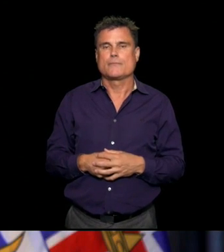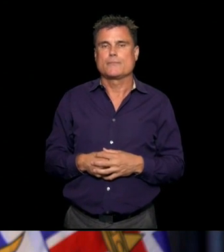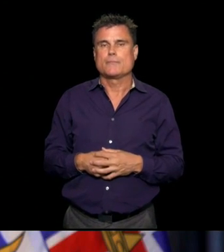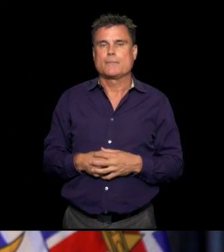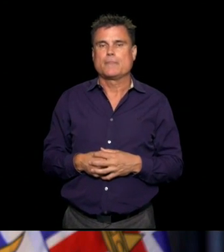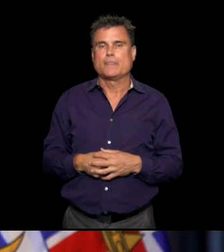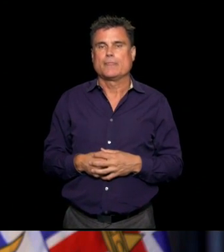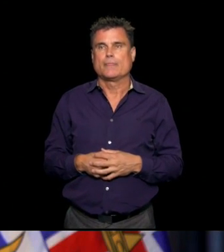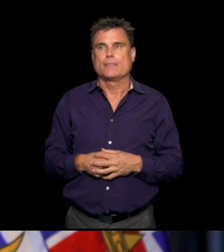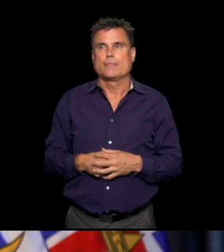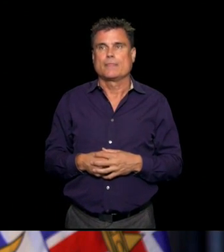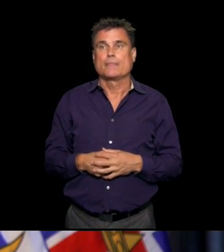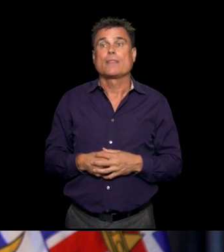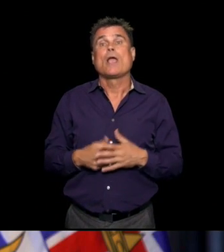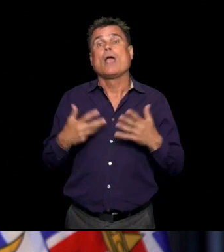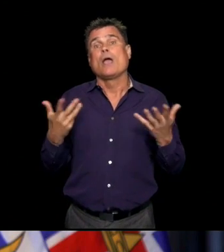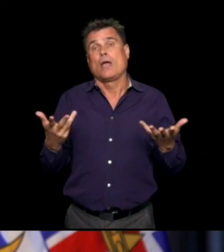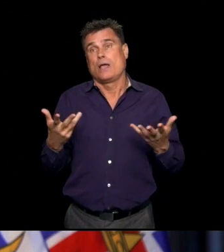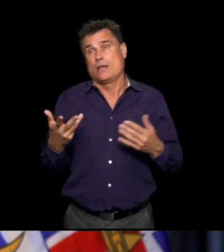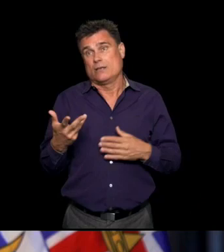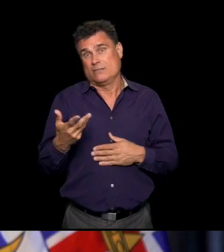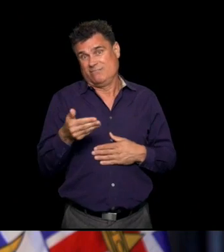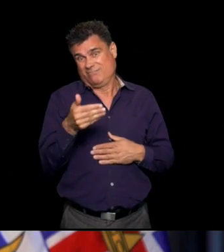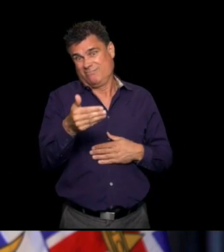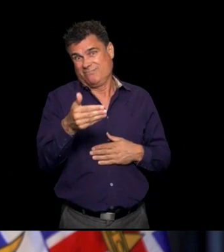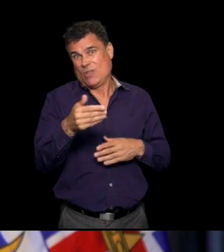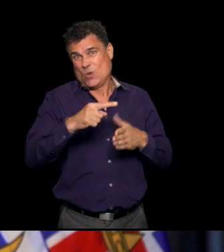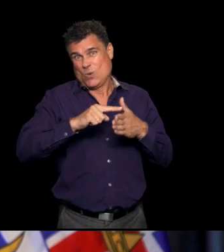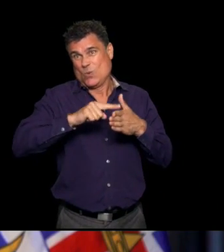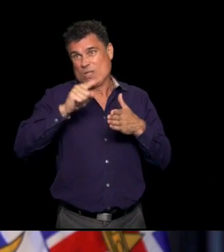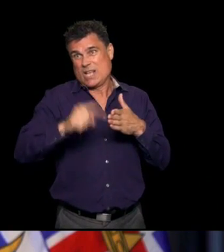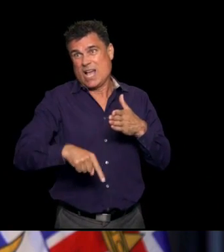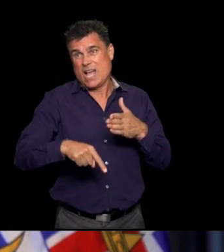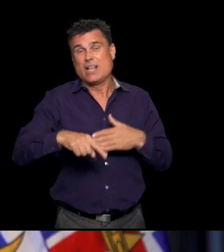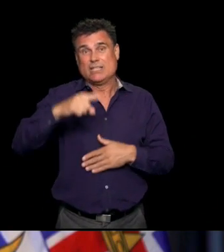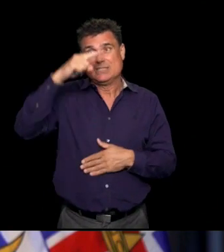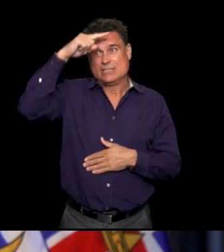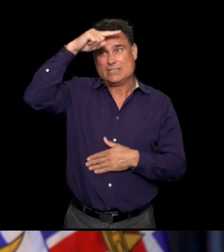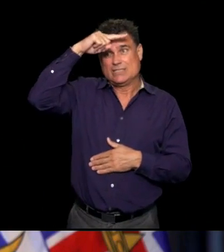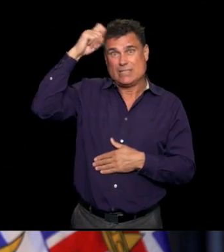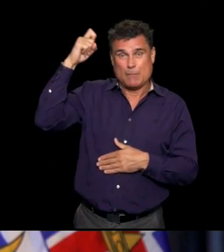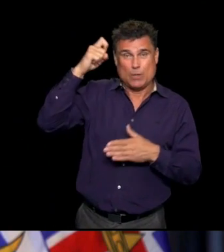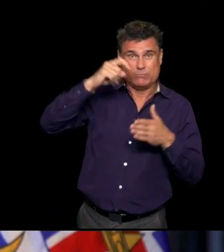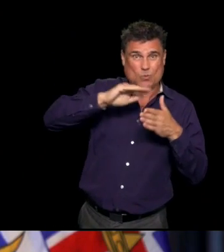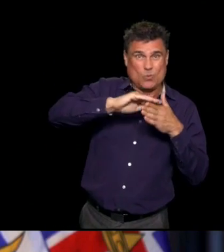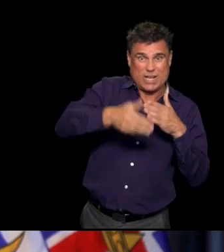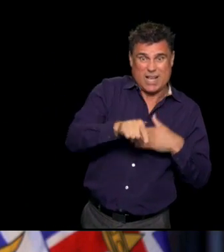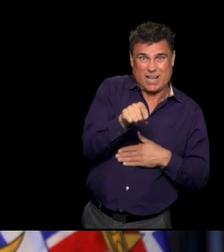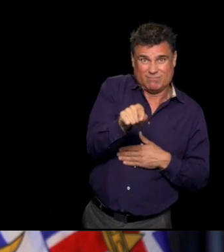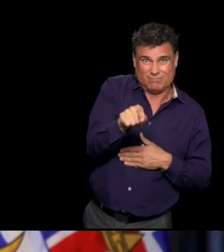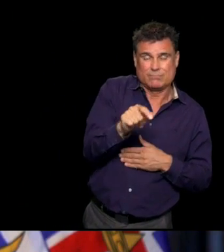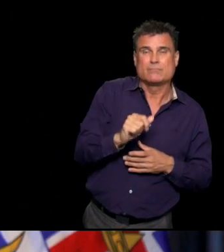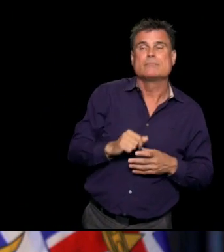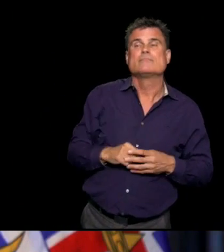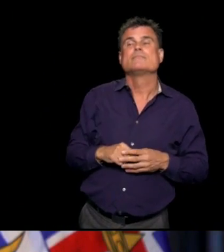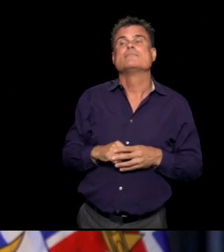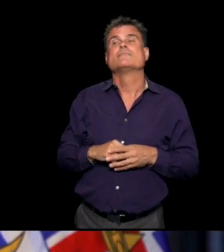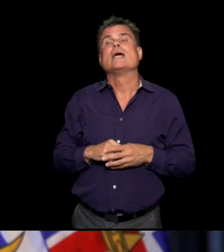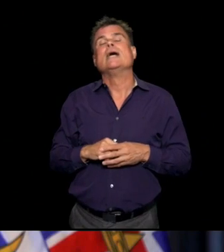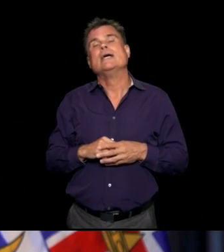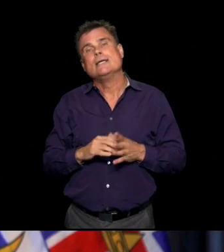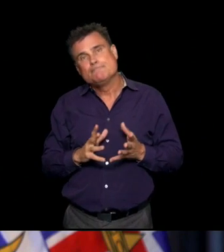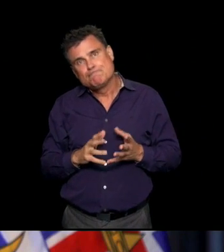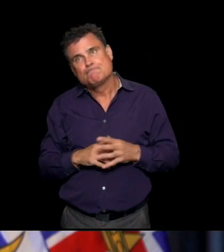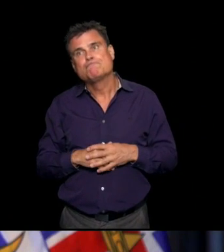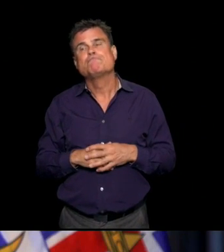26th. In closing, we head into another weekend of this summer, where we are dealing